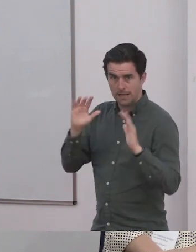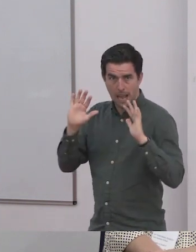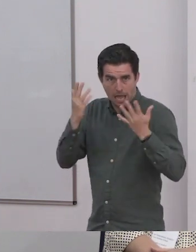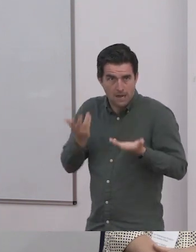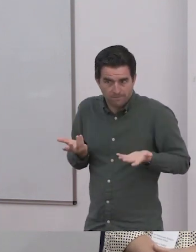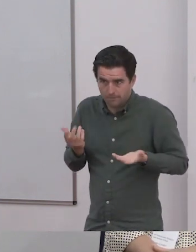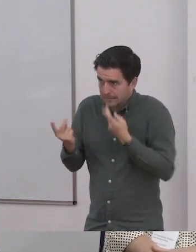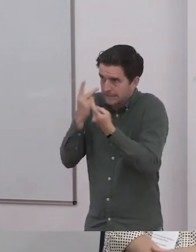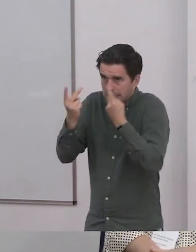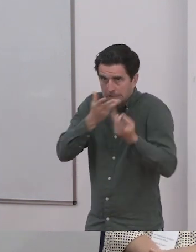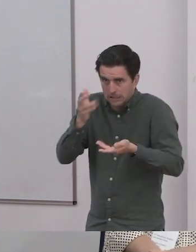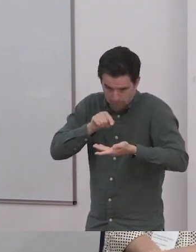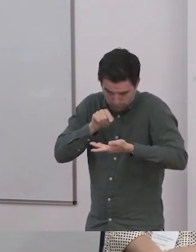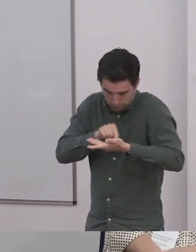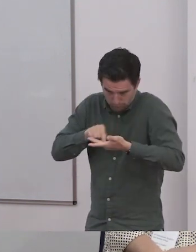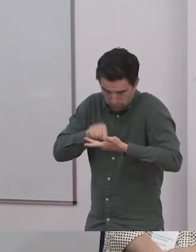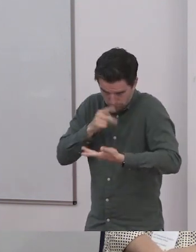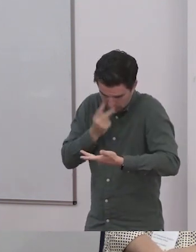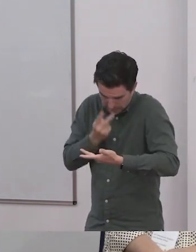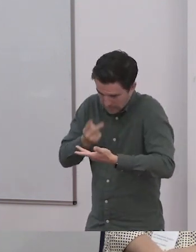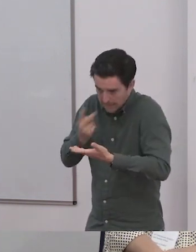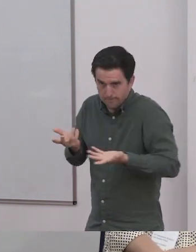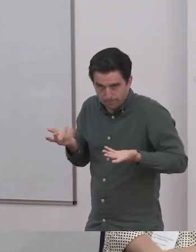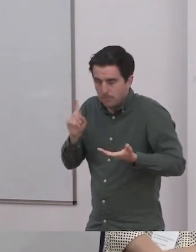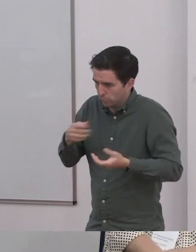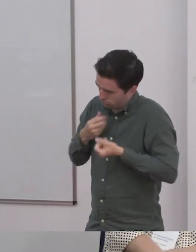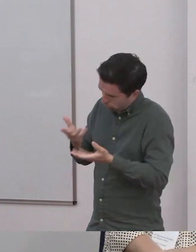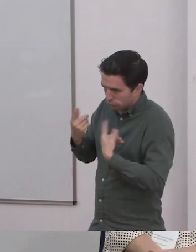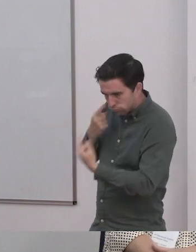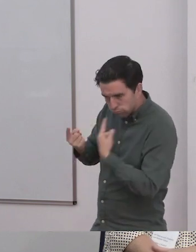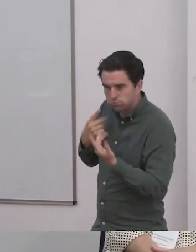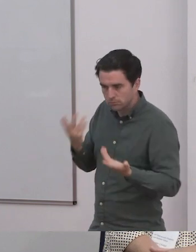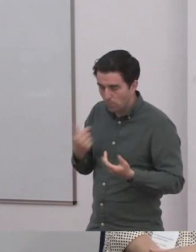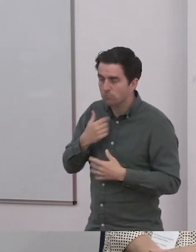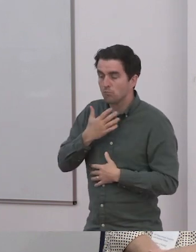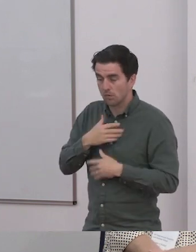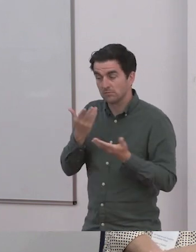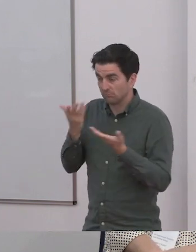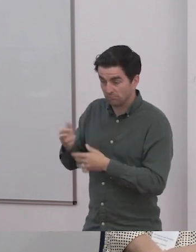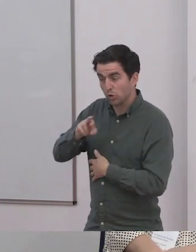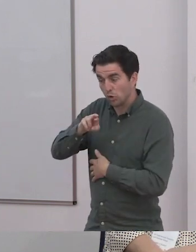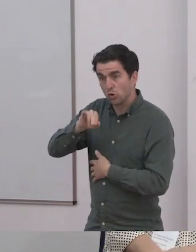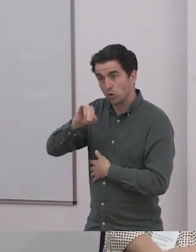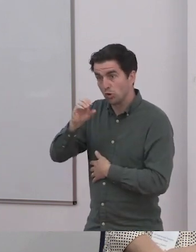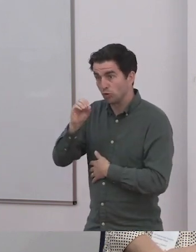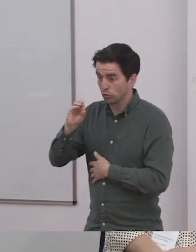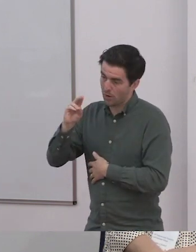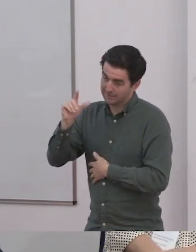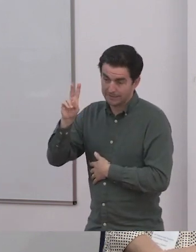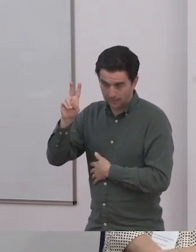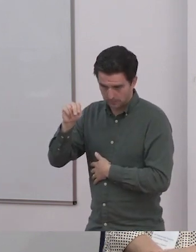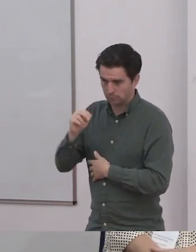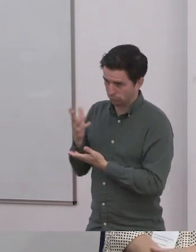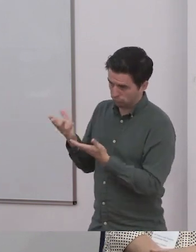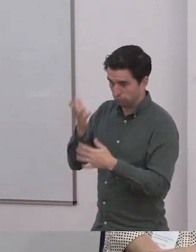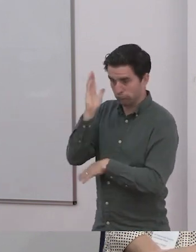Redden might have to slap me or something. And ask Redden some questions. We've had a very different experience with